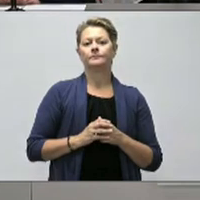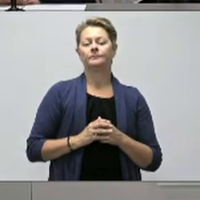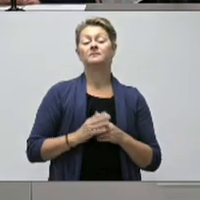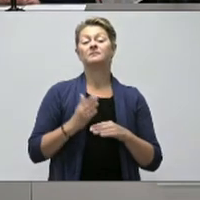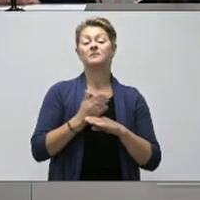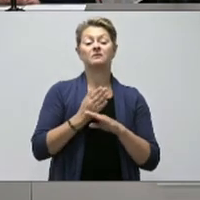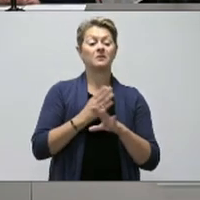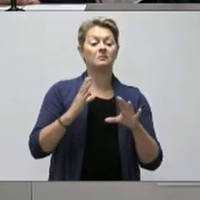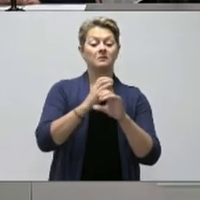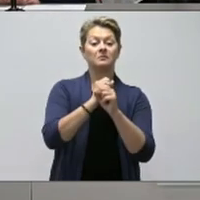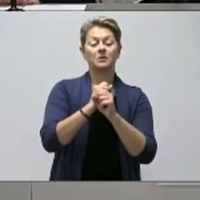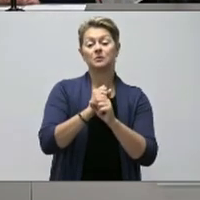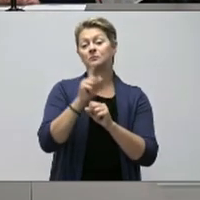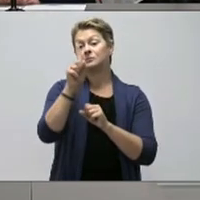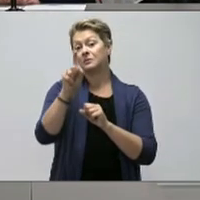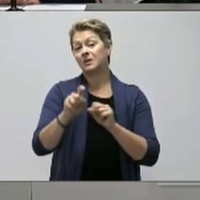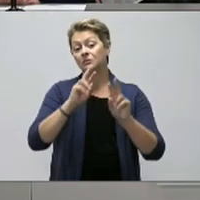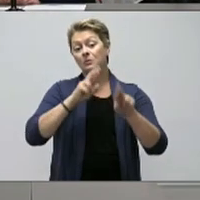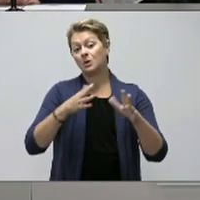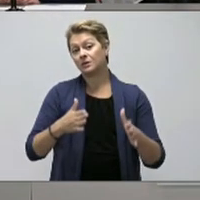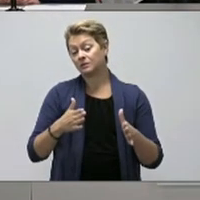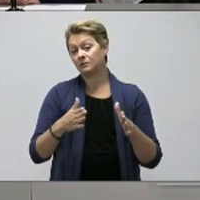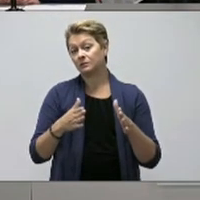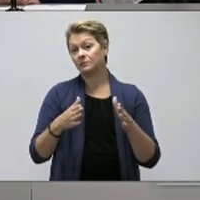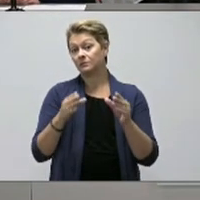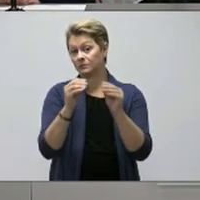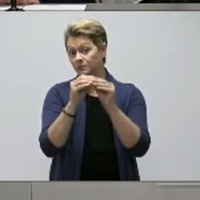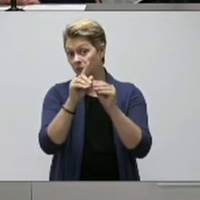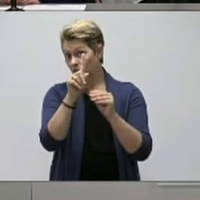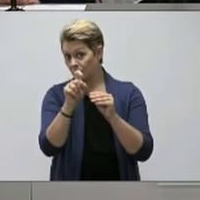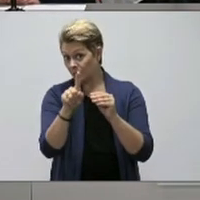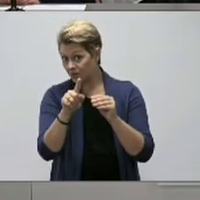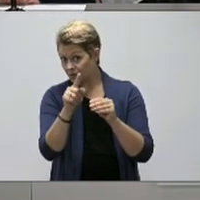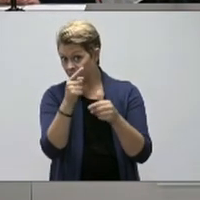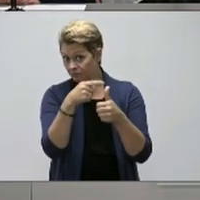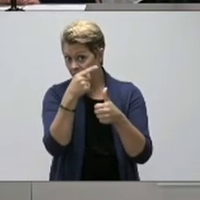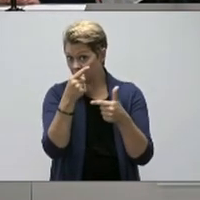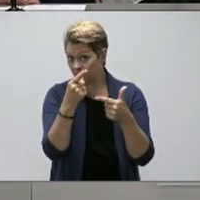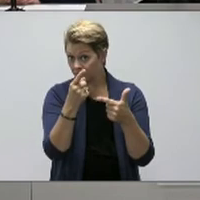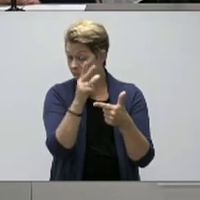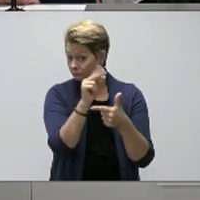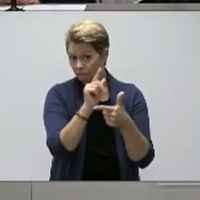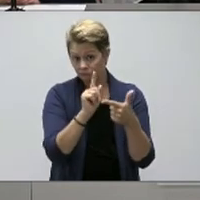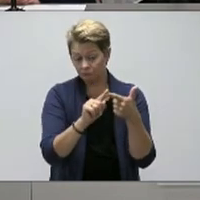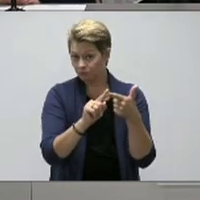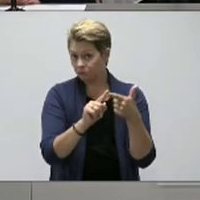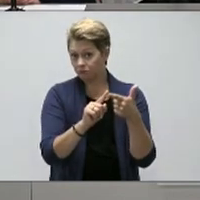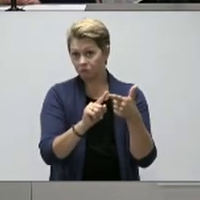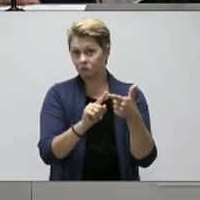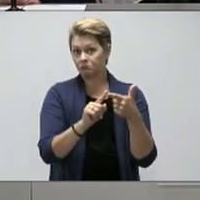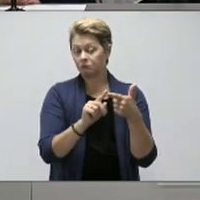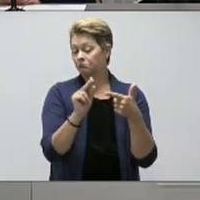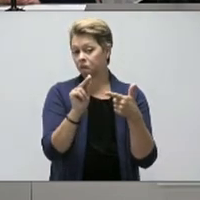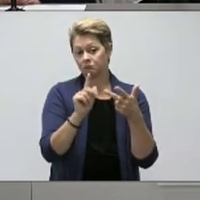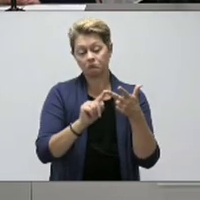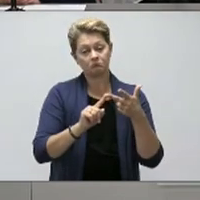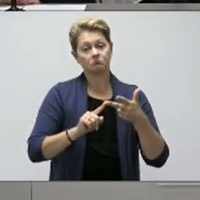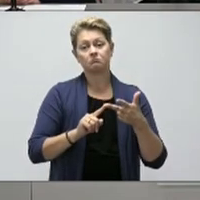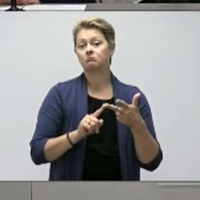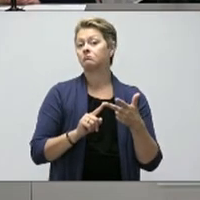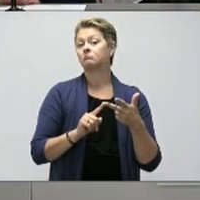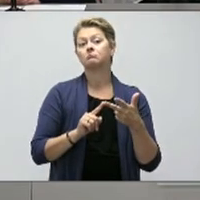see if anybody else has any further questions. So Peter Cowan, do you have any more questions? I'm good, thanks. Jody Cook? No, thank you.